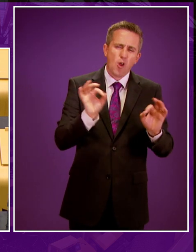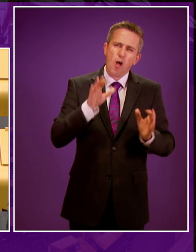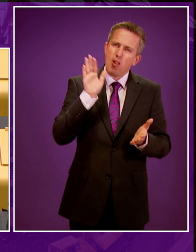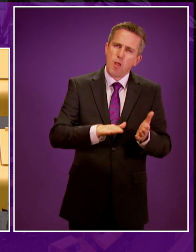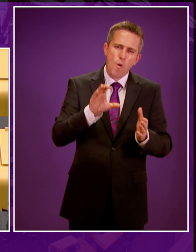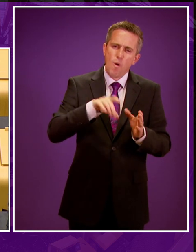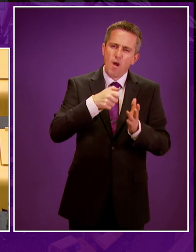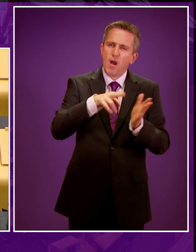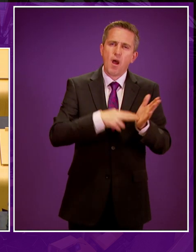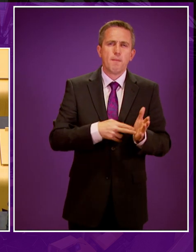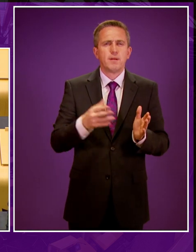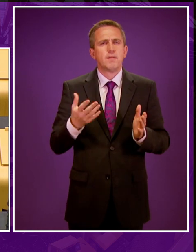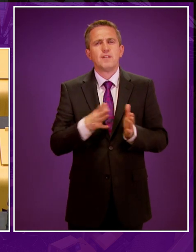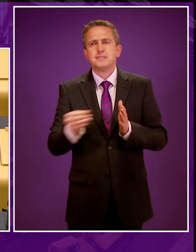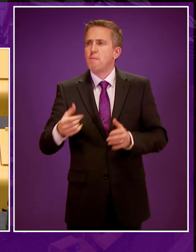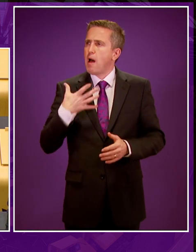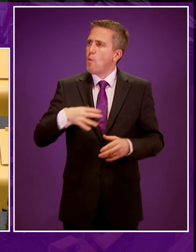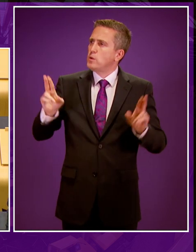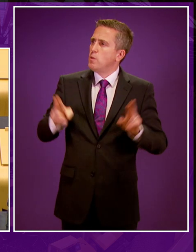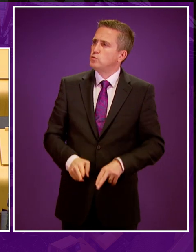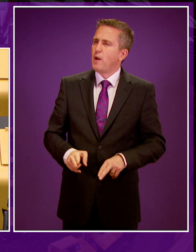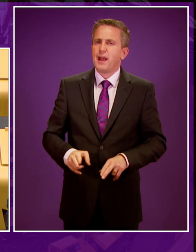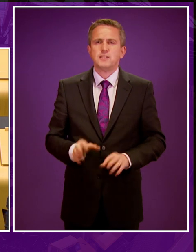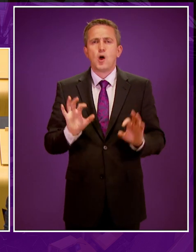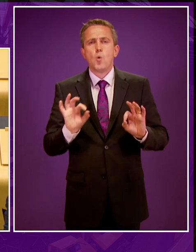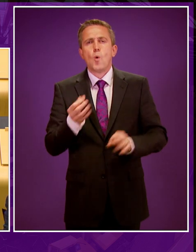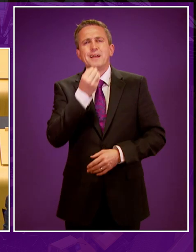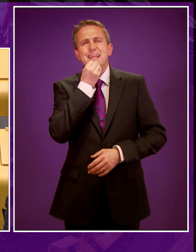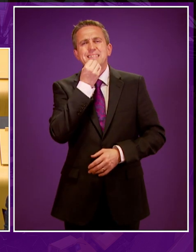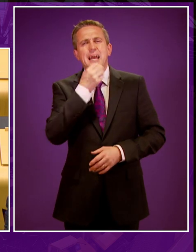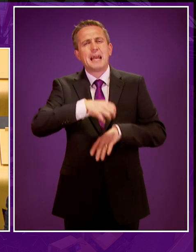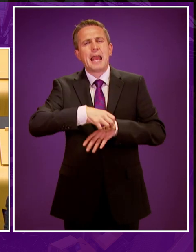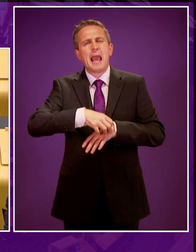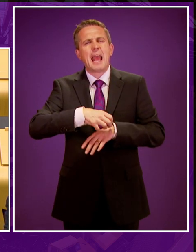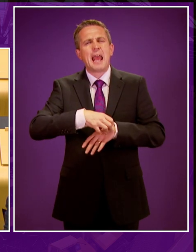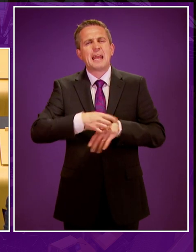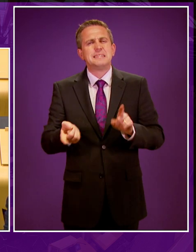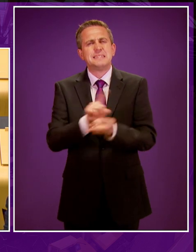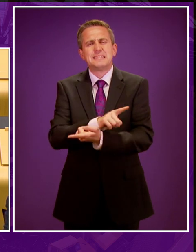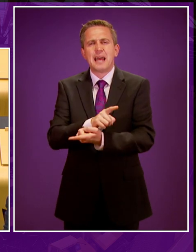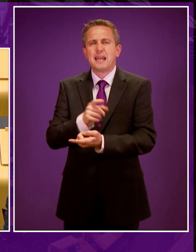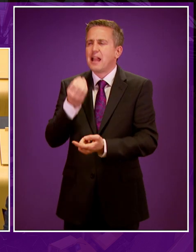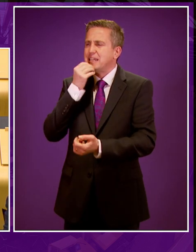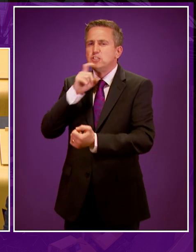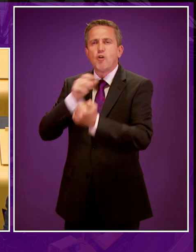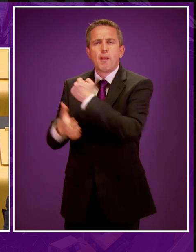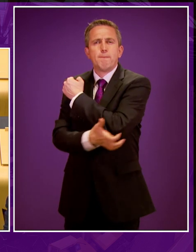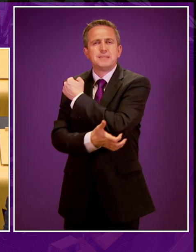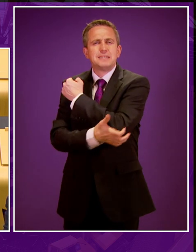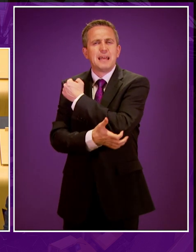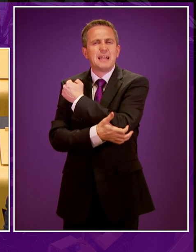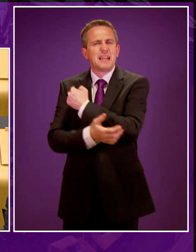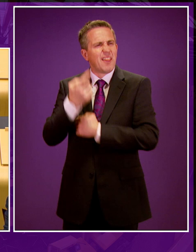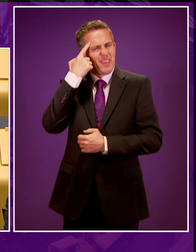That's like saying, do you know what, I'd like to lose weight so I'll forgo a fresh cream cake and I'll just have a wee plate of chocolate biscuits instead, and